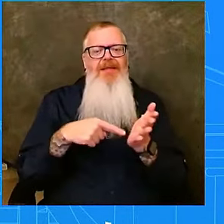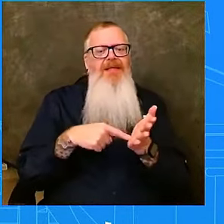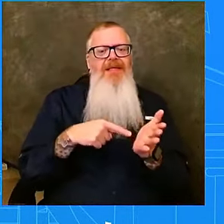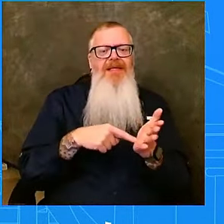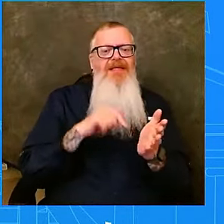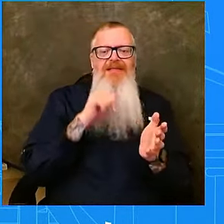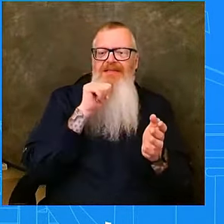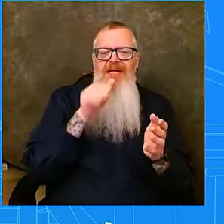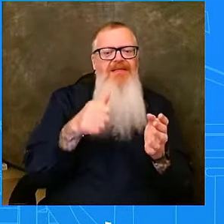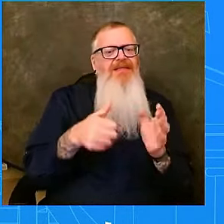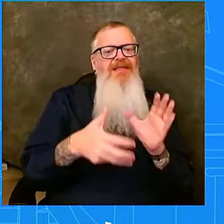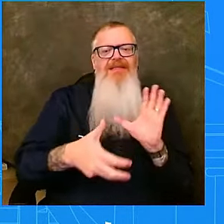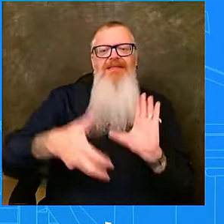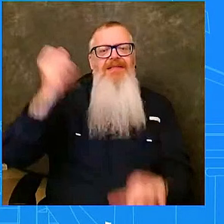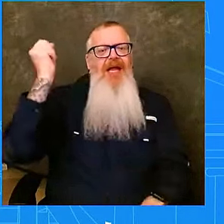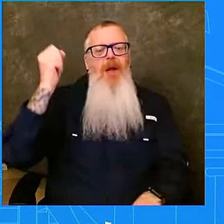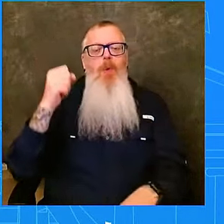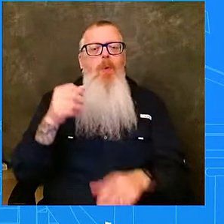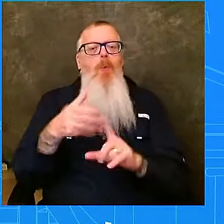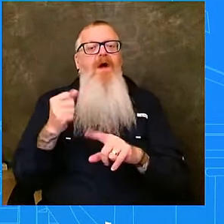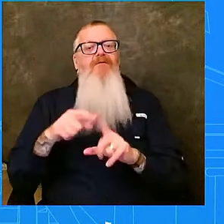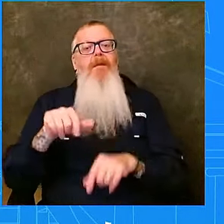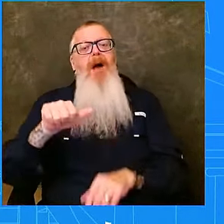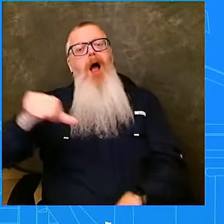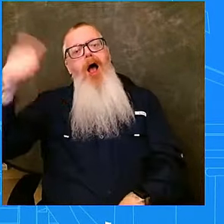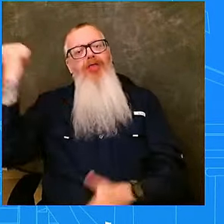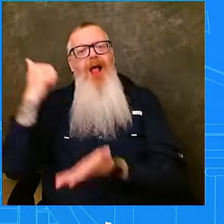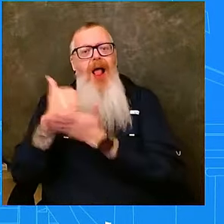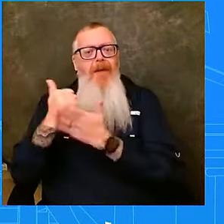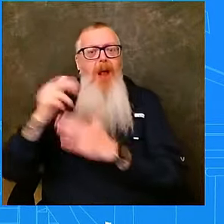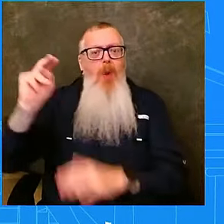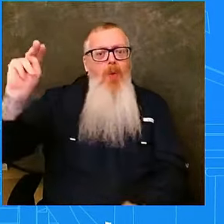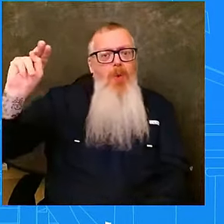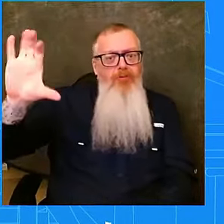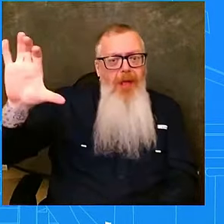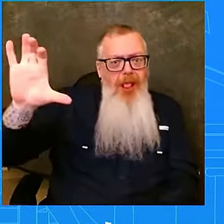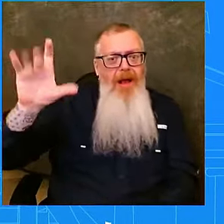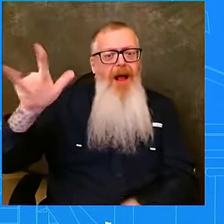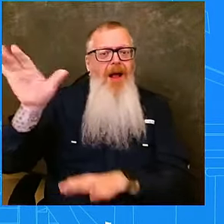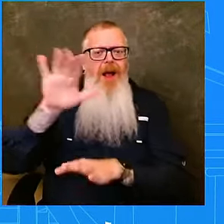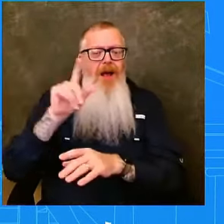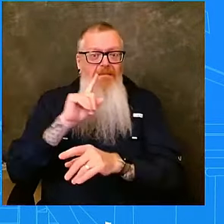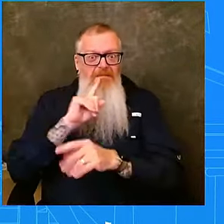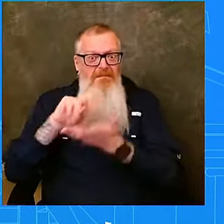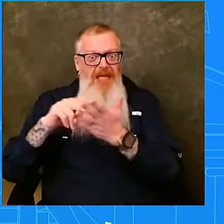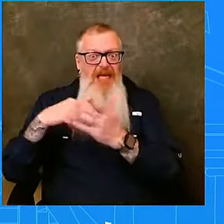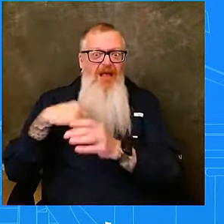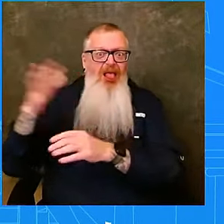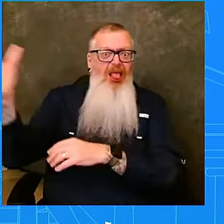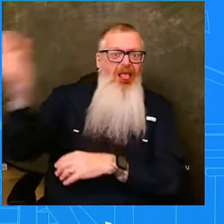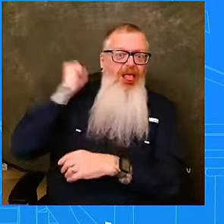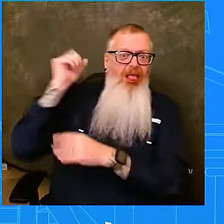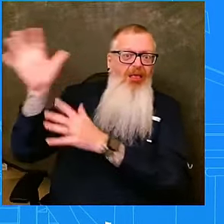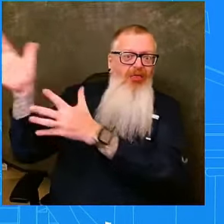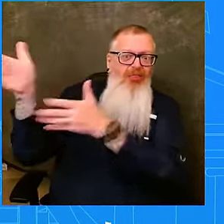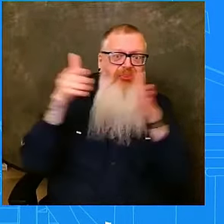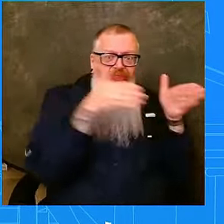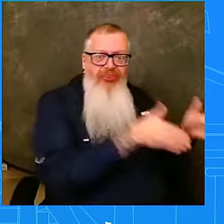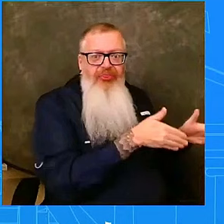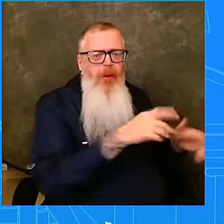North Carolina and the other states that were impacted by Hurricane Helene. We are built for this. We have